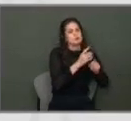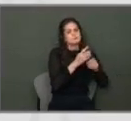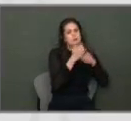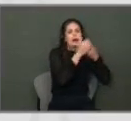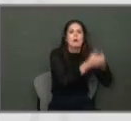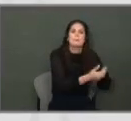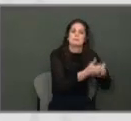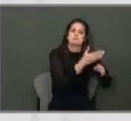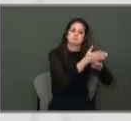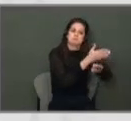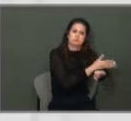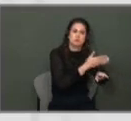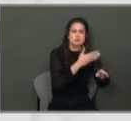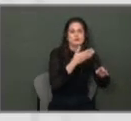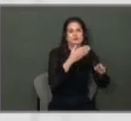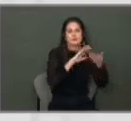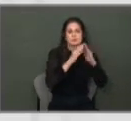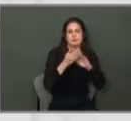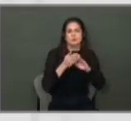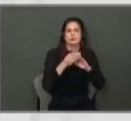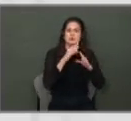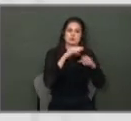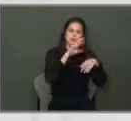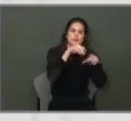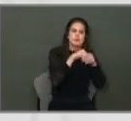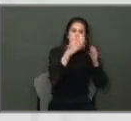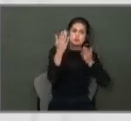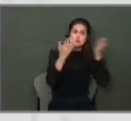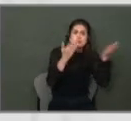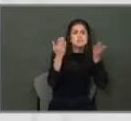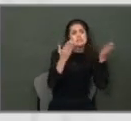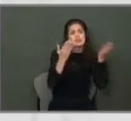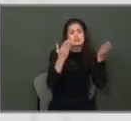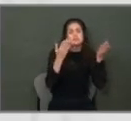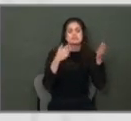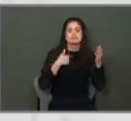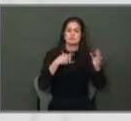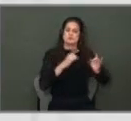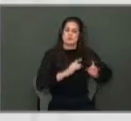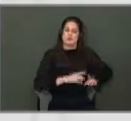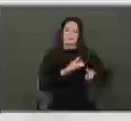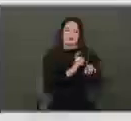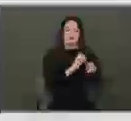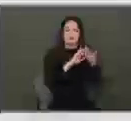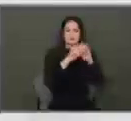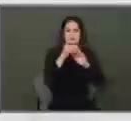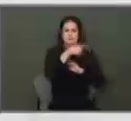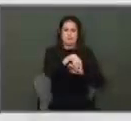in the community in terms of the services that the public and the council said were important. Next slide.